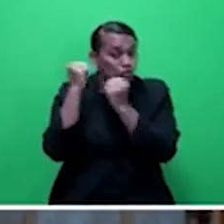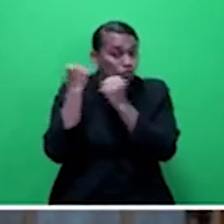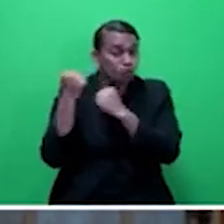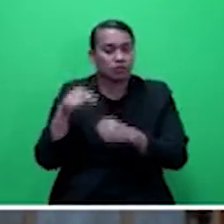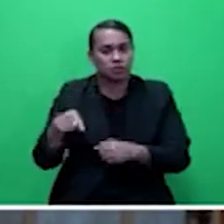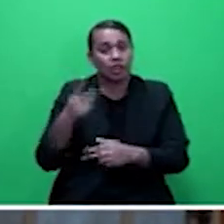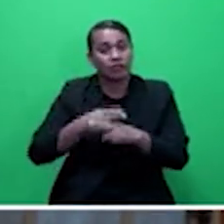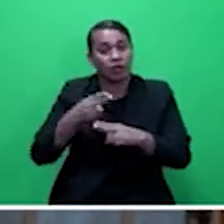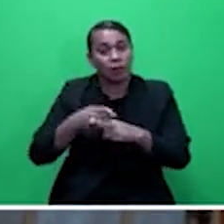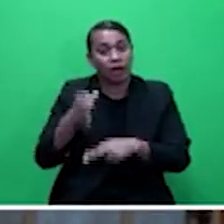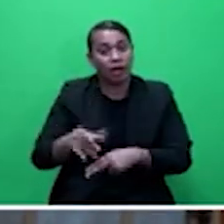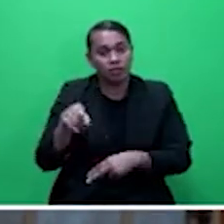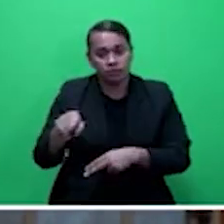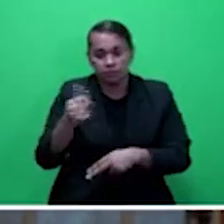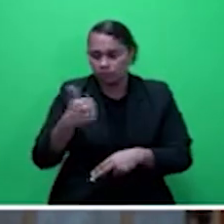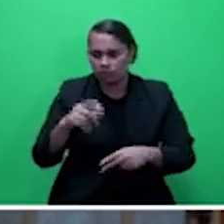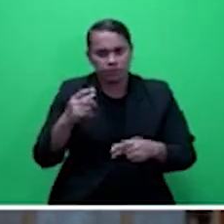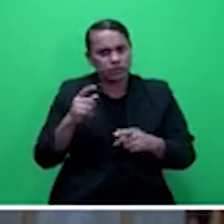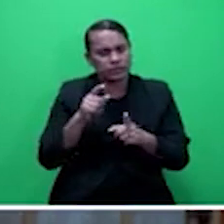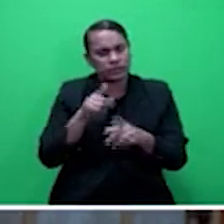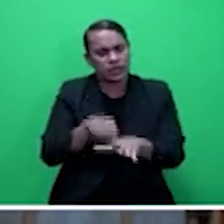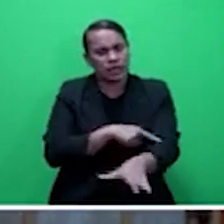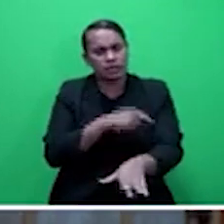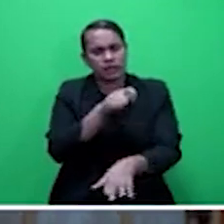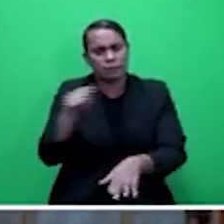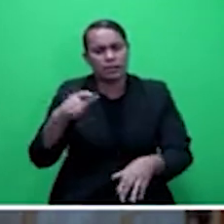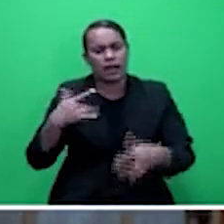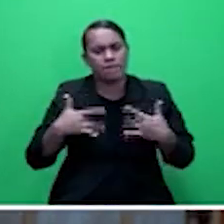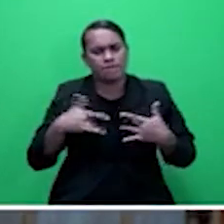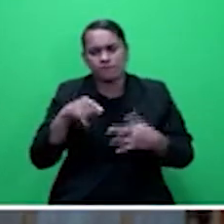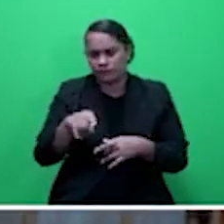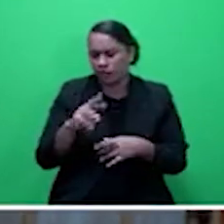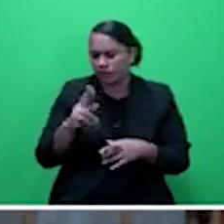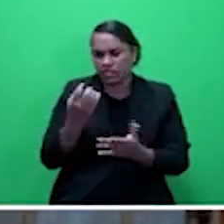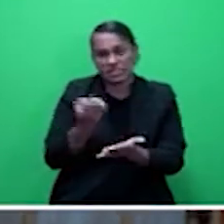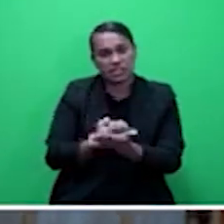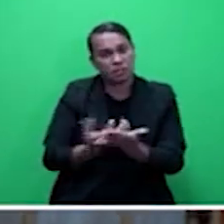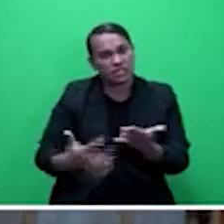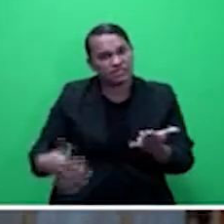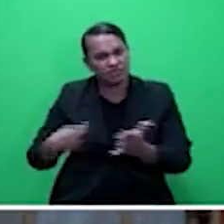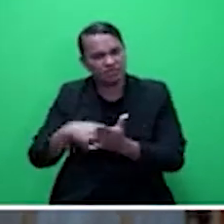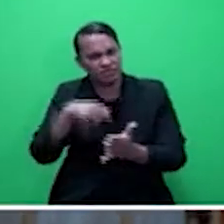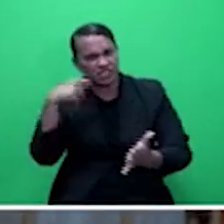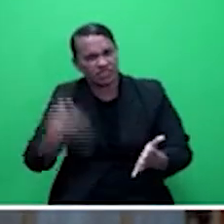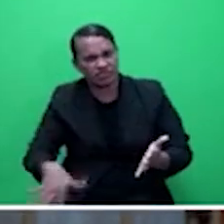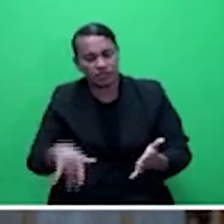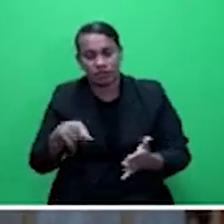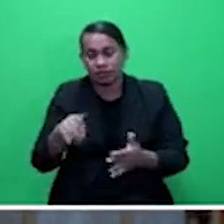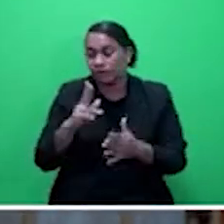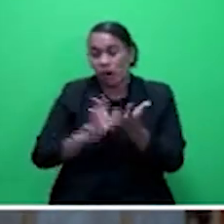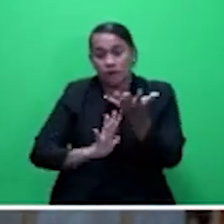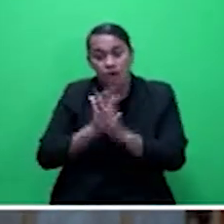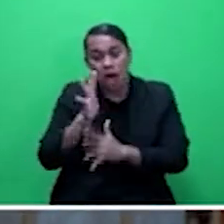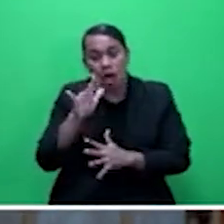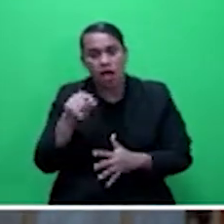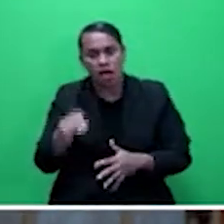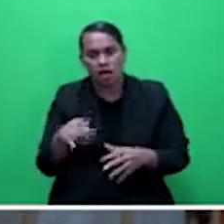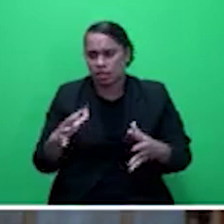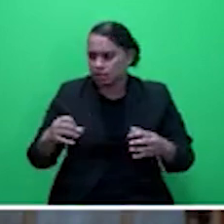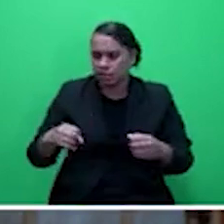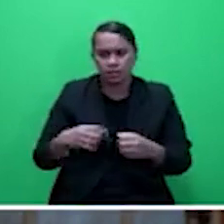life, funeral expenses, fire, personal accident, which is a very positive development. And